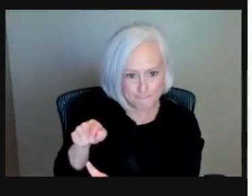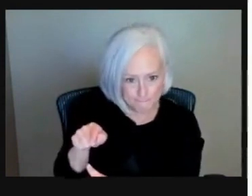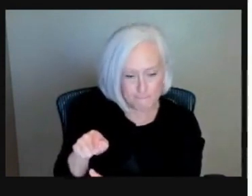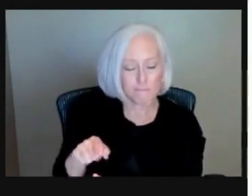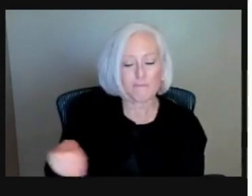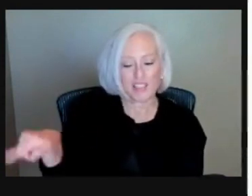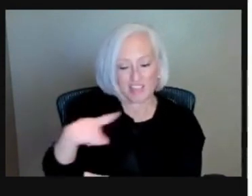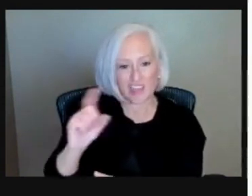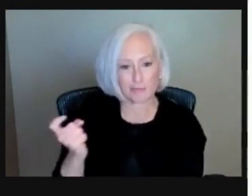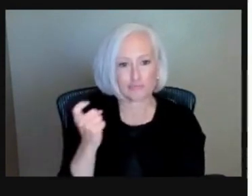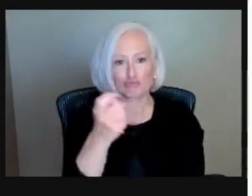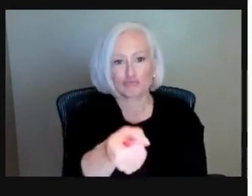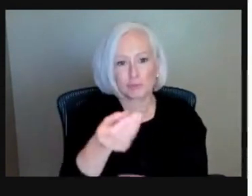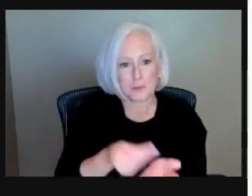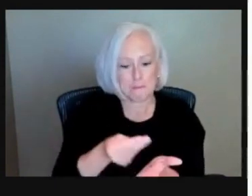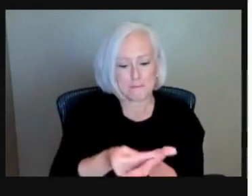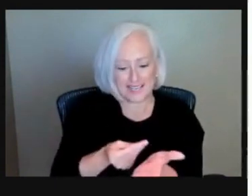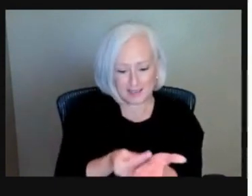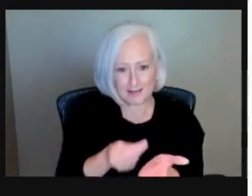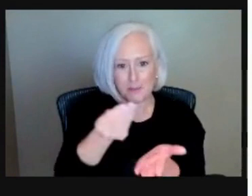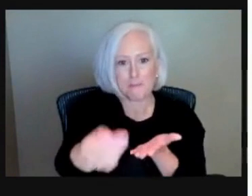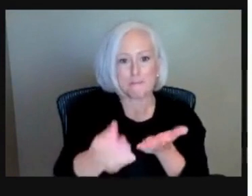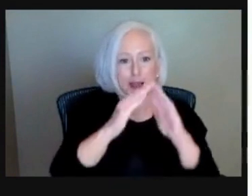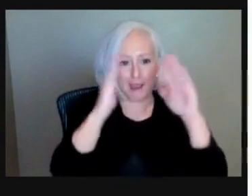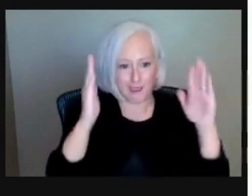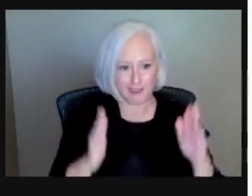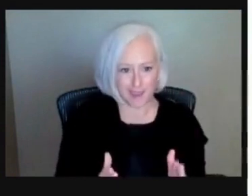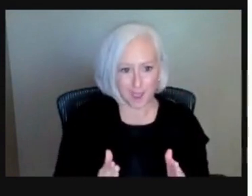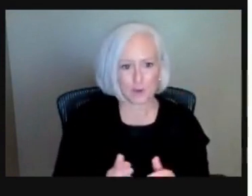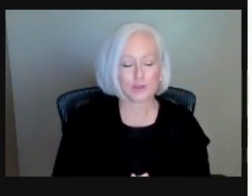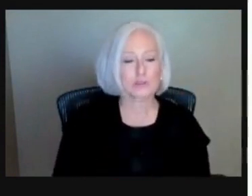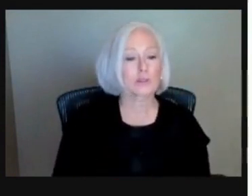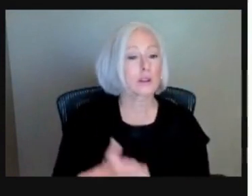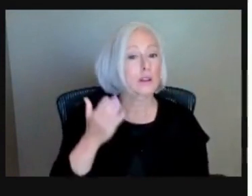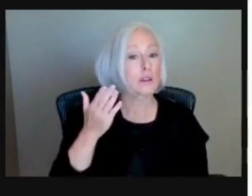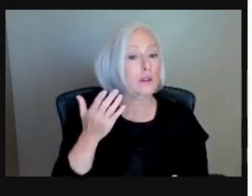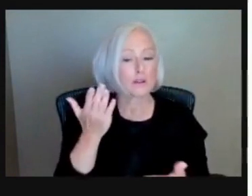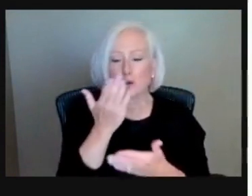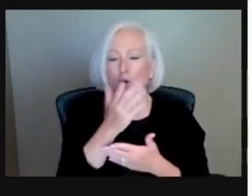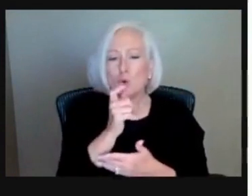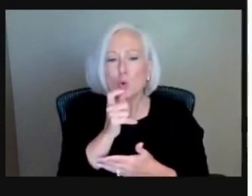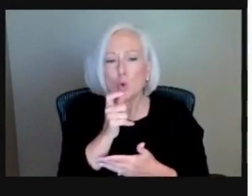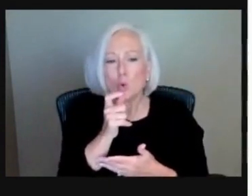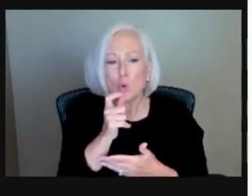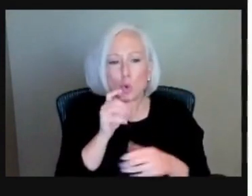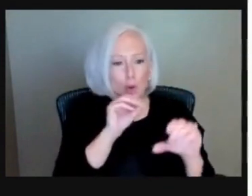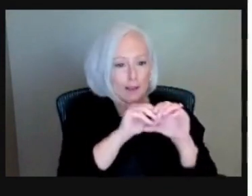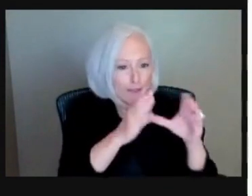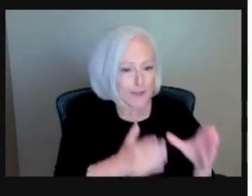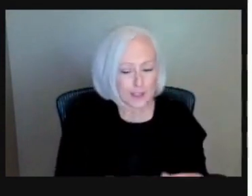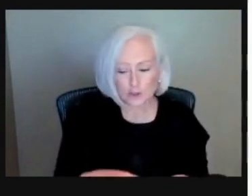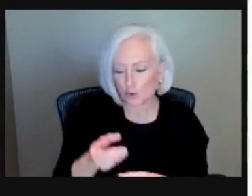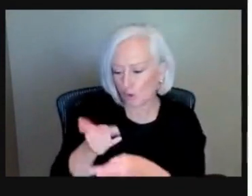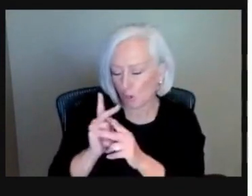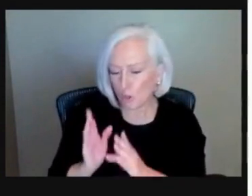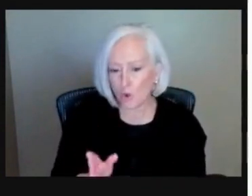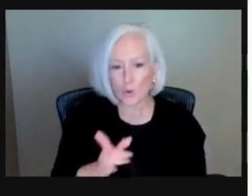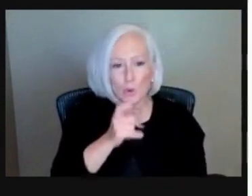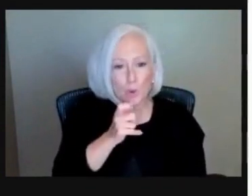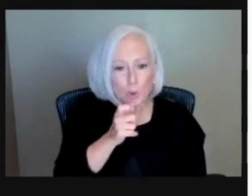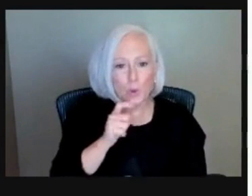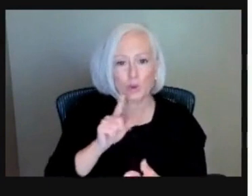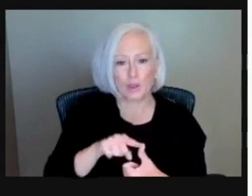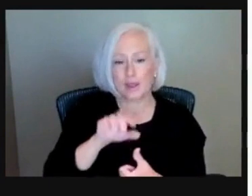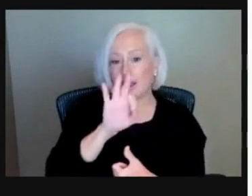beginning. So some of those investors, you may have heard these names. FHA, Federal Housing Administration,